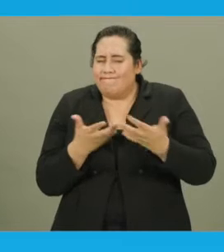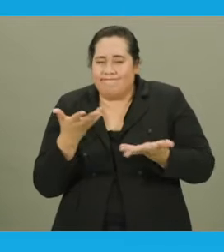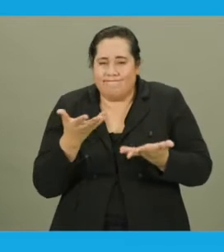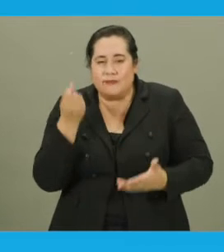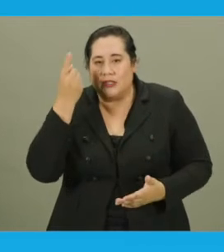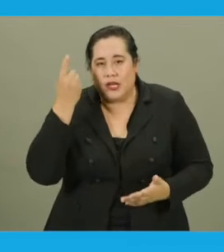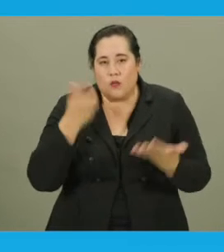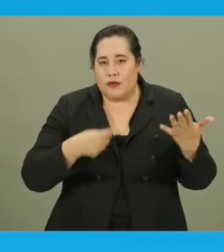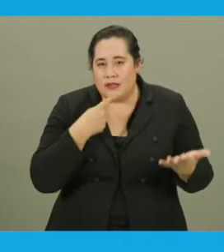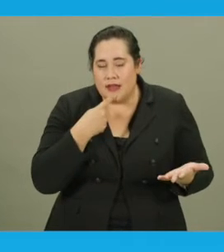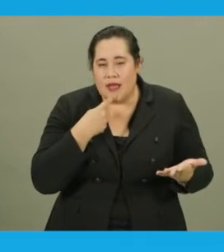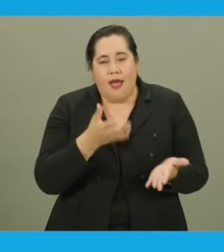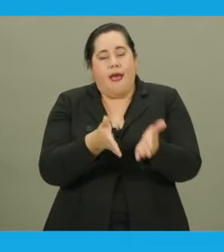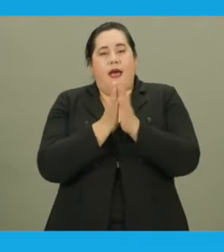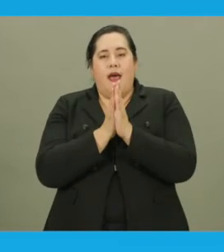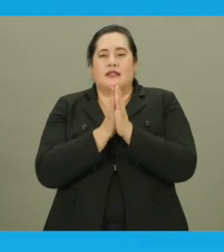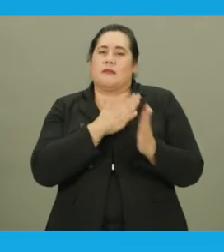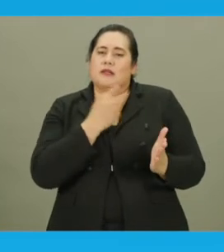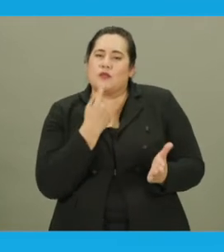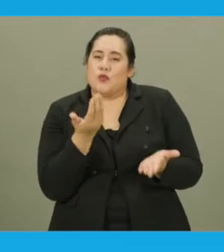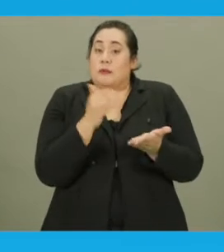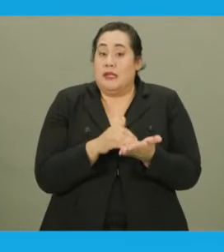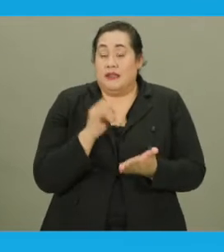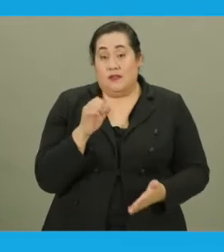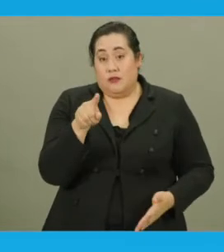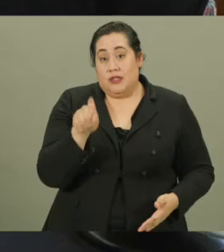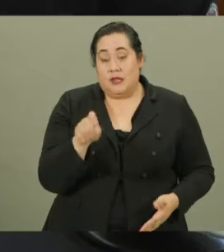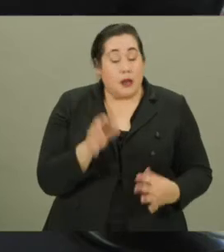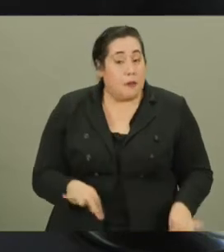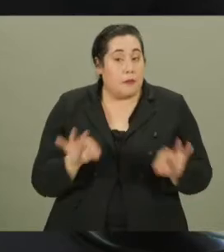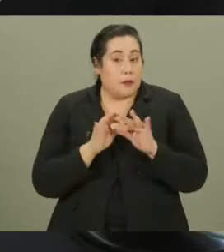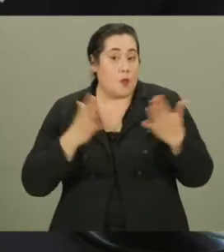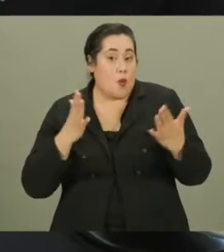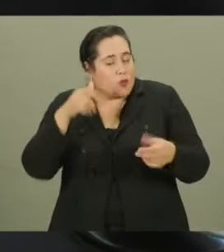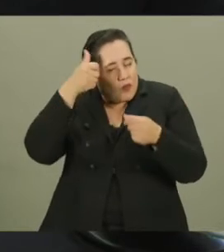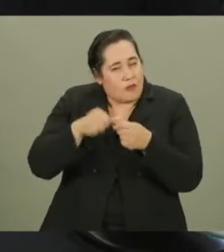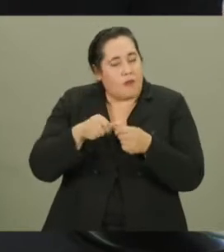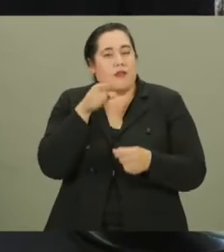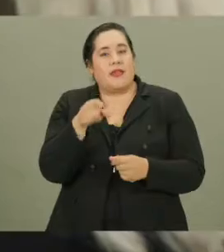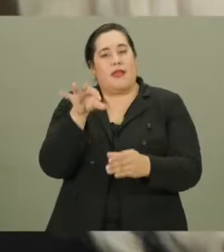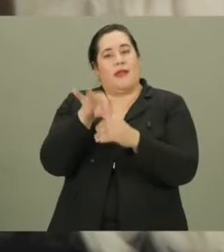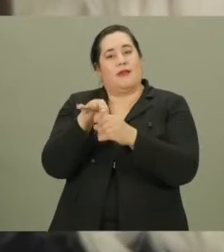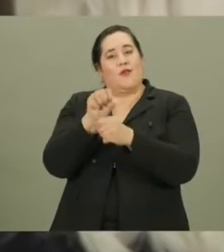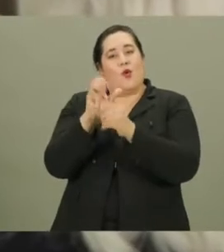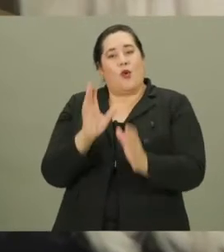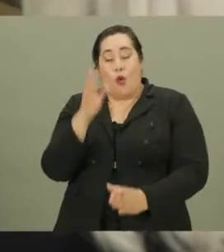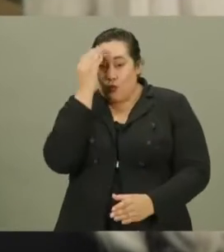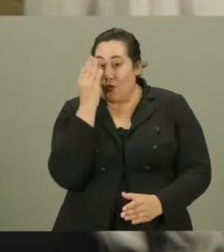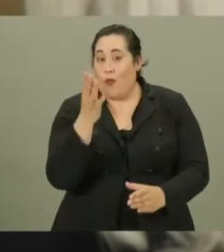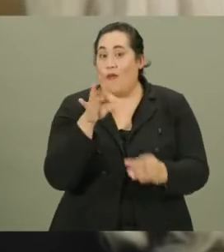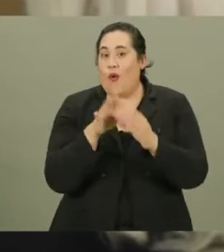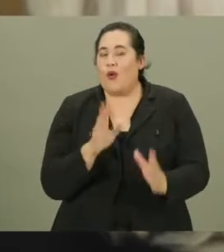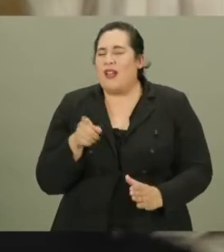you're having difficulty understanding. Ask them to repeat if needed. The important thing to keep in mind is that the election worker